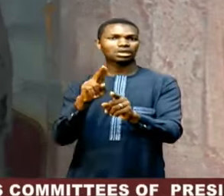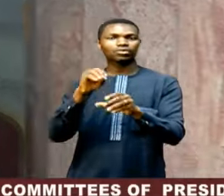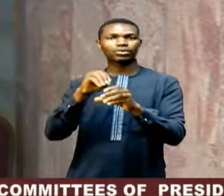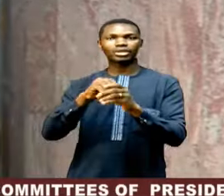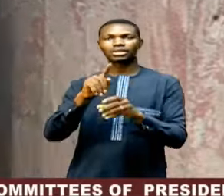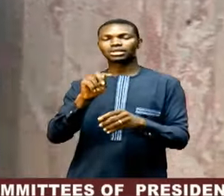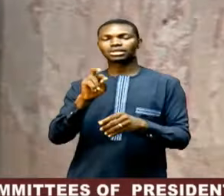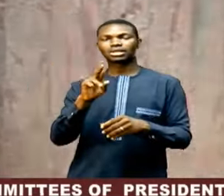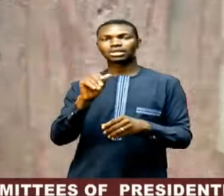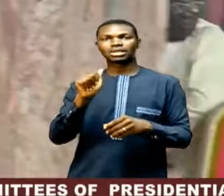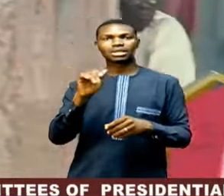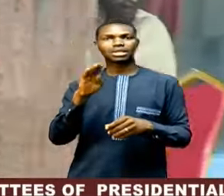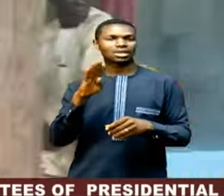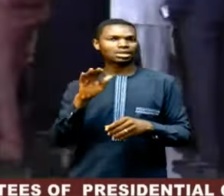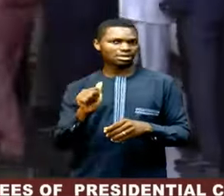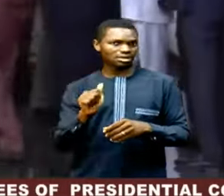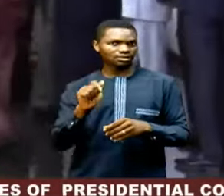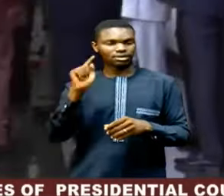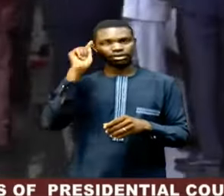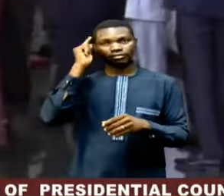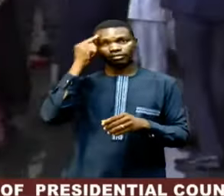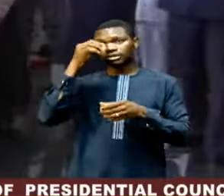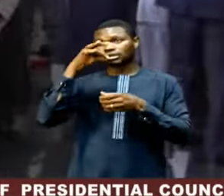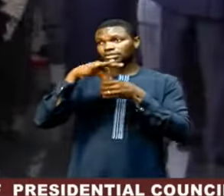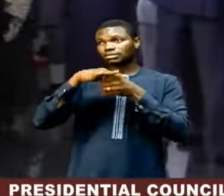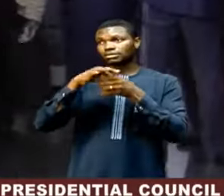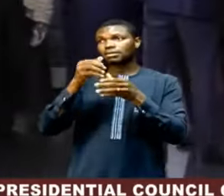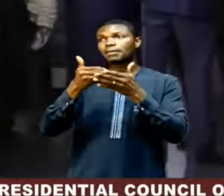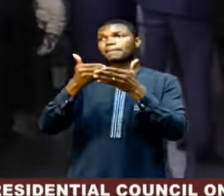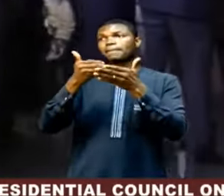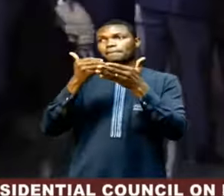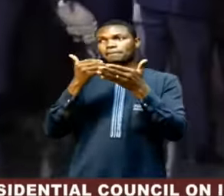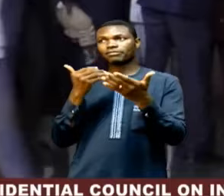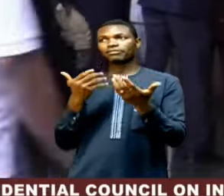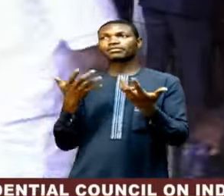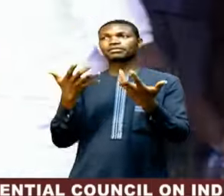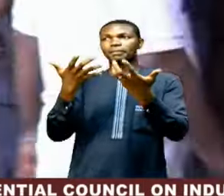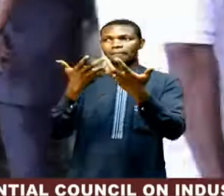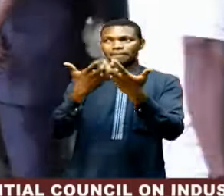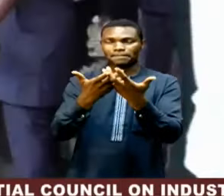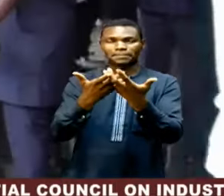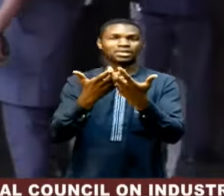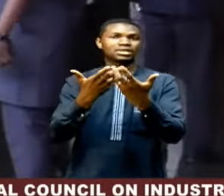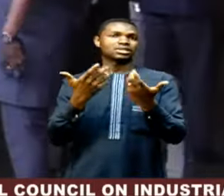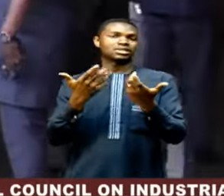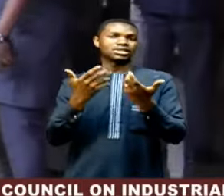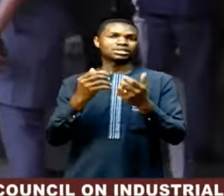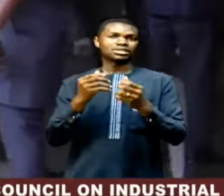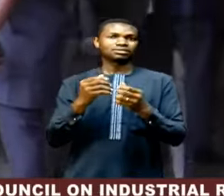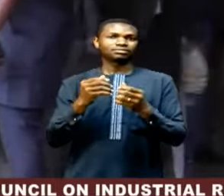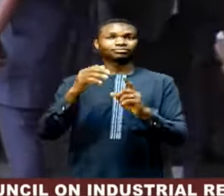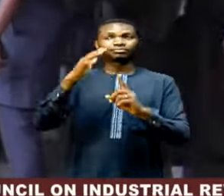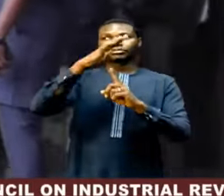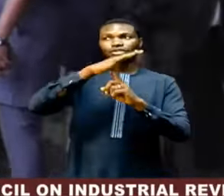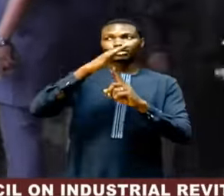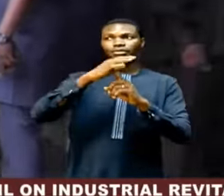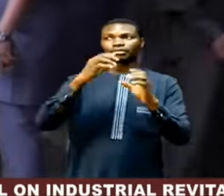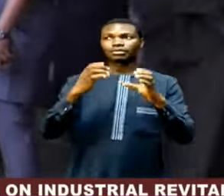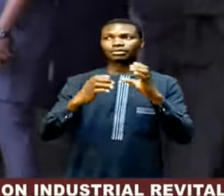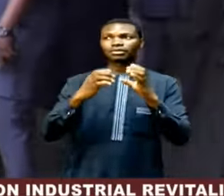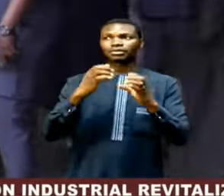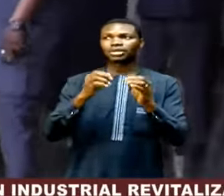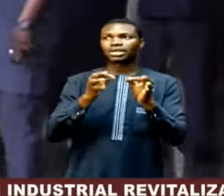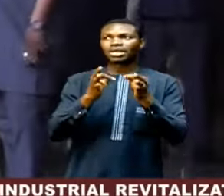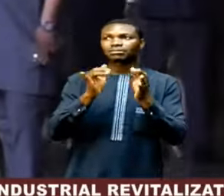governorship election. Before approaching the Apex Court, the Court of Appeal had ruled that Professor Yahaya was